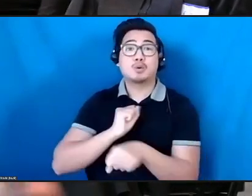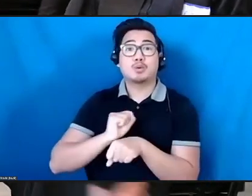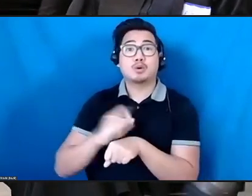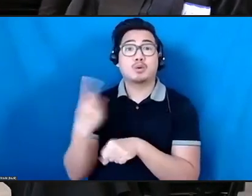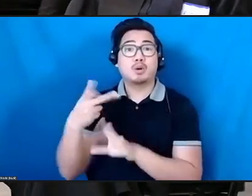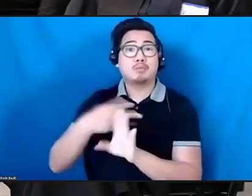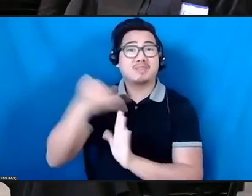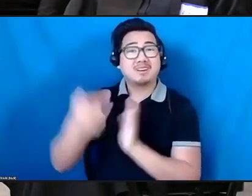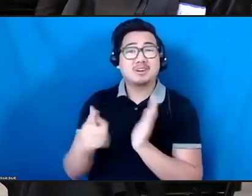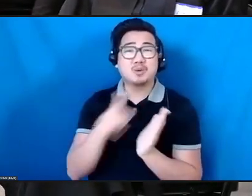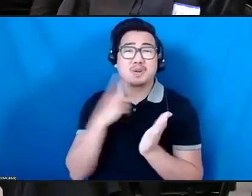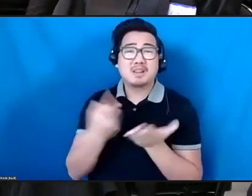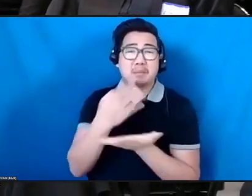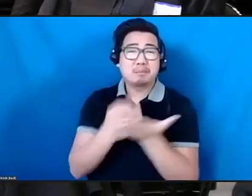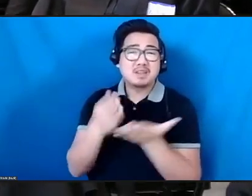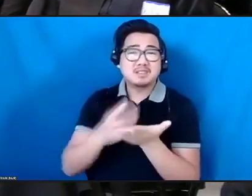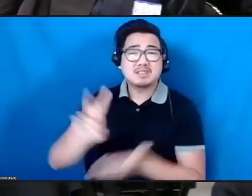Ma'in?